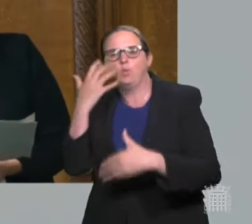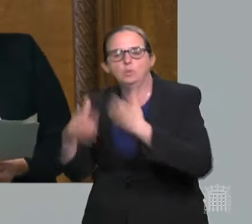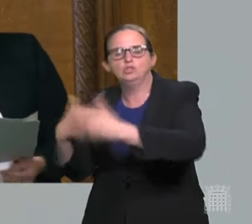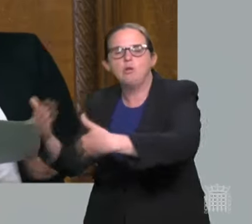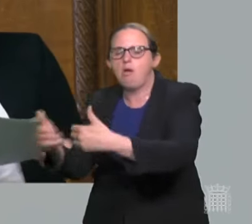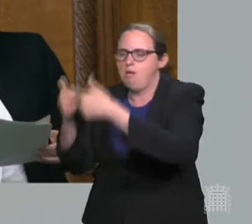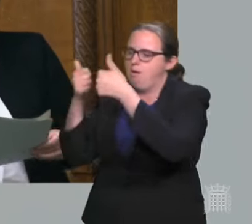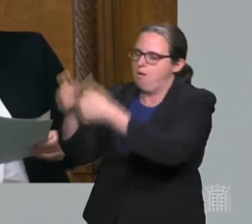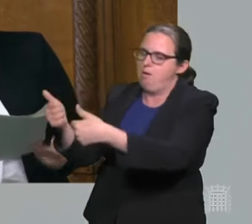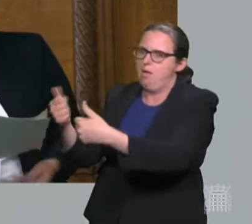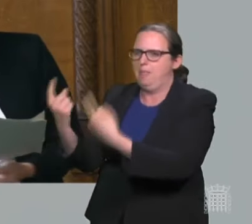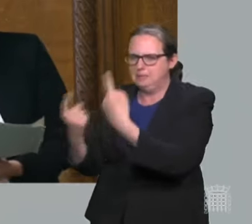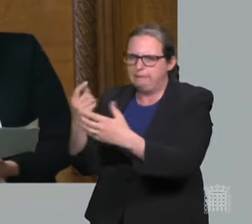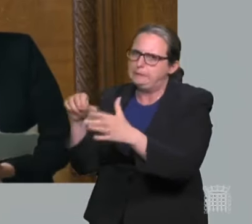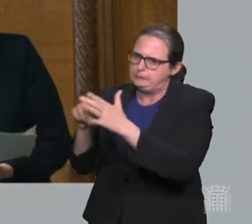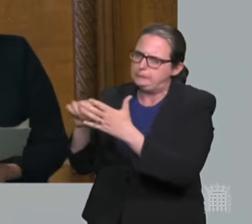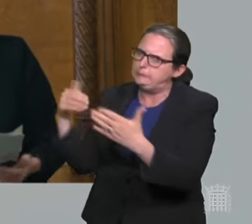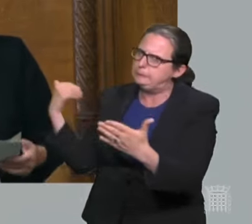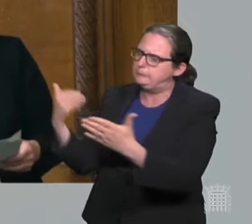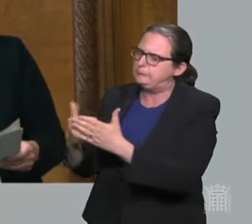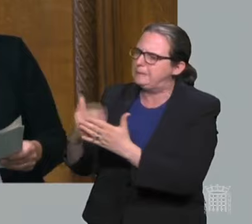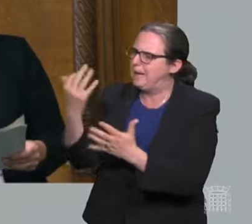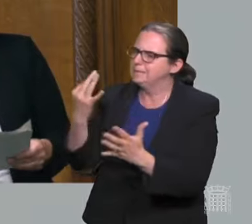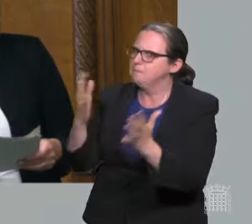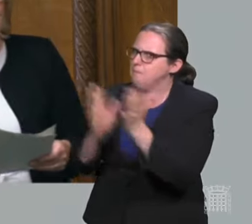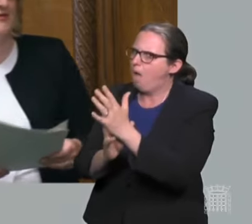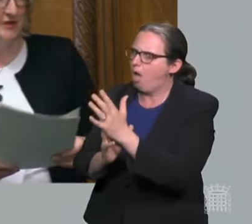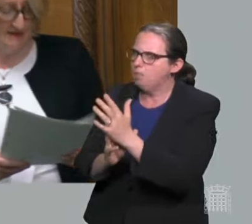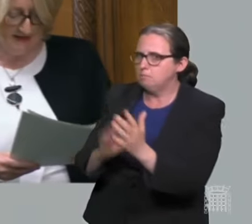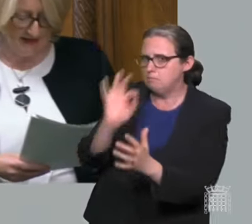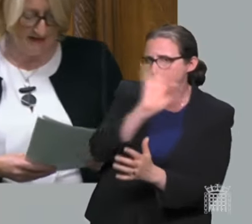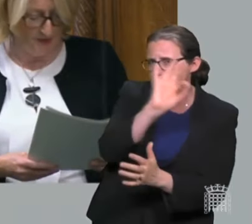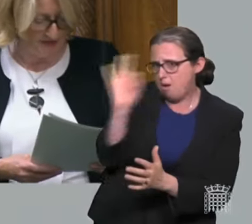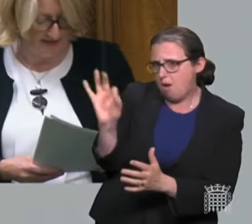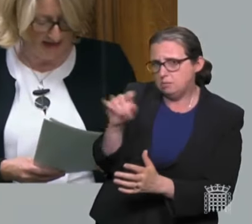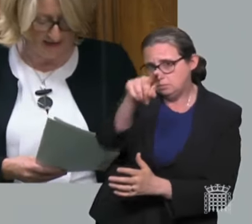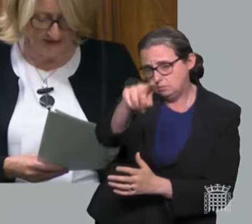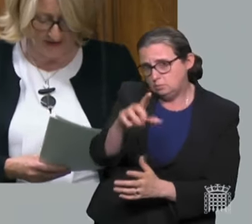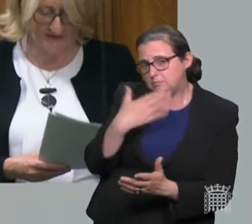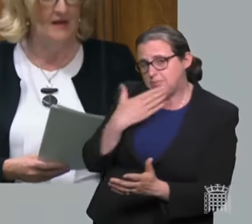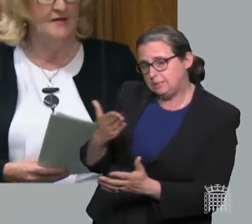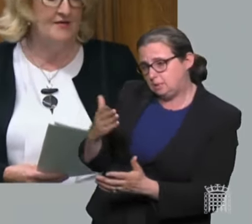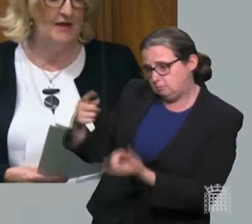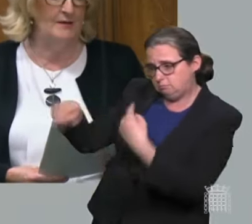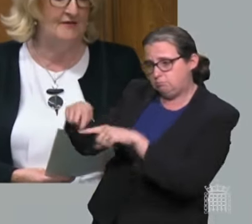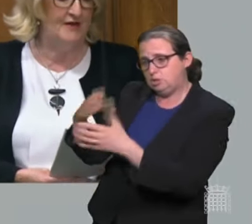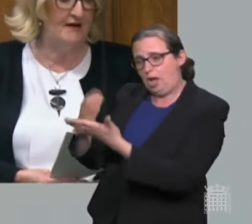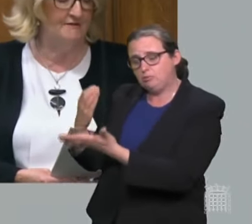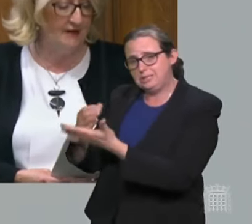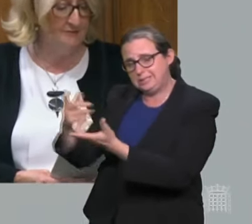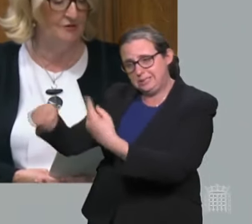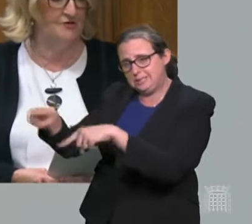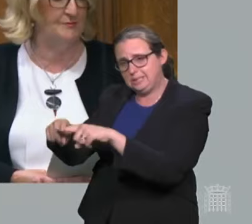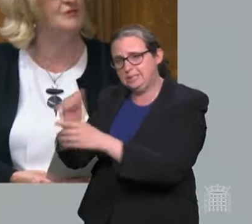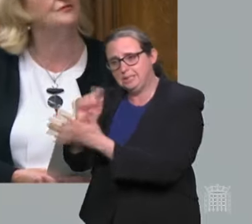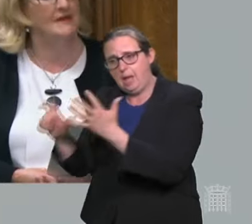for health and social care, can the Secretary of State reassure voluntary and third sector bodies like Together Trust that they will have their